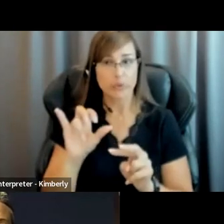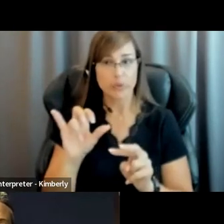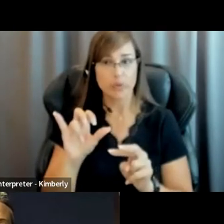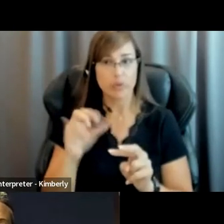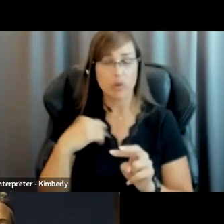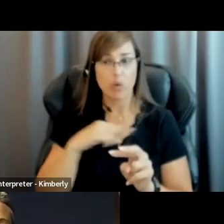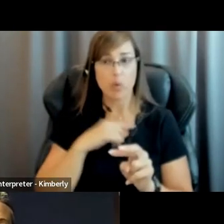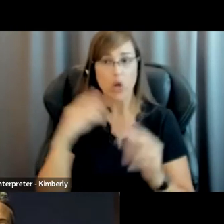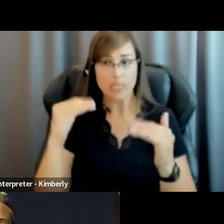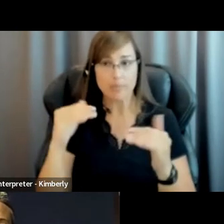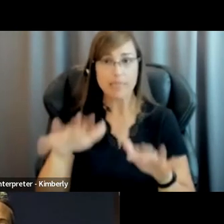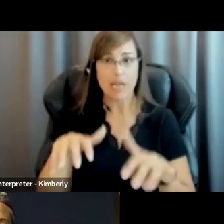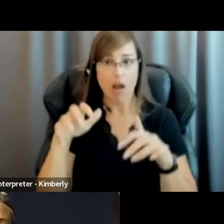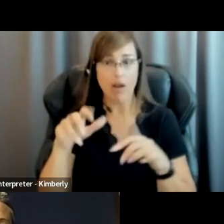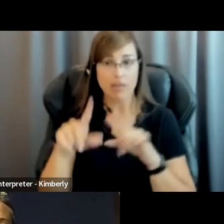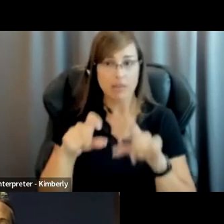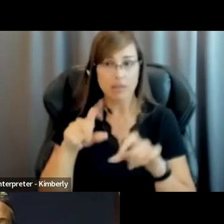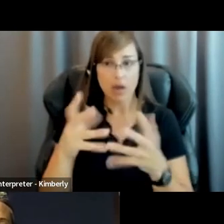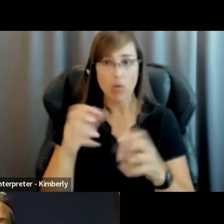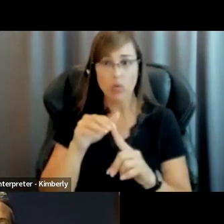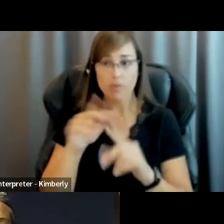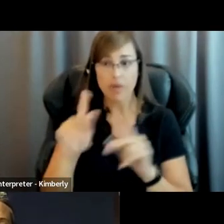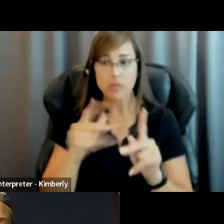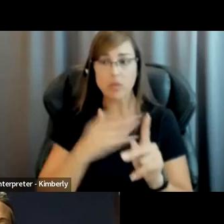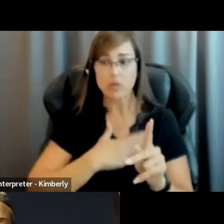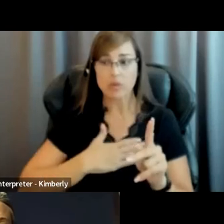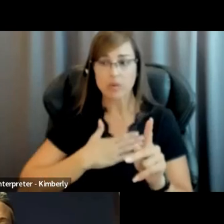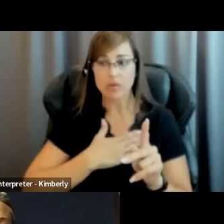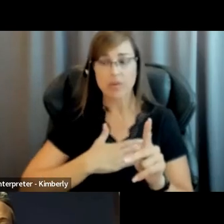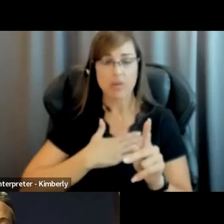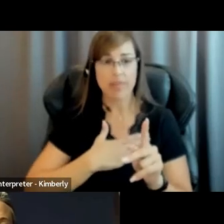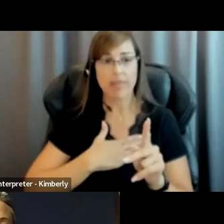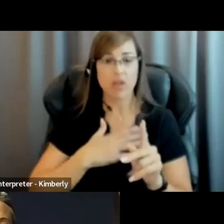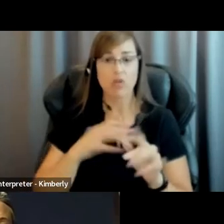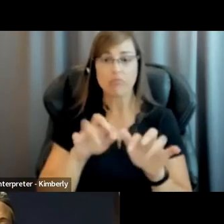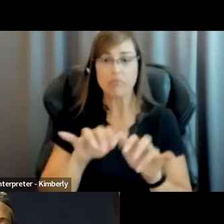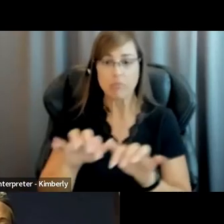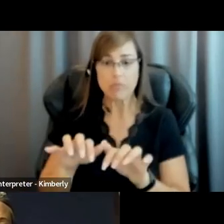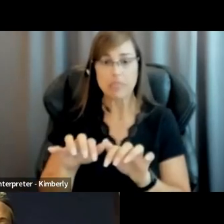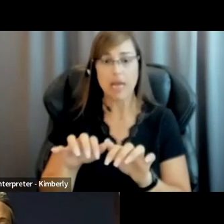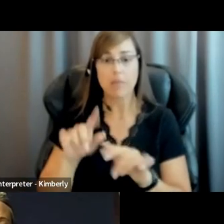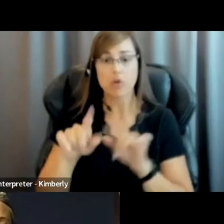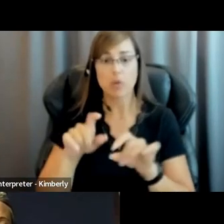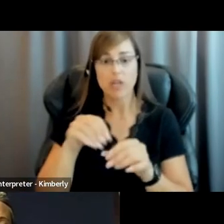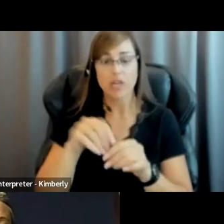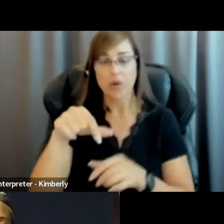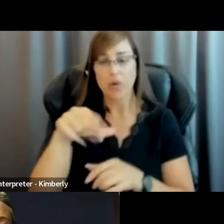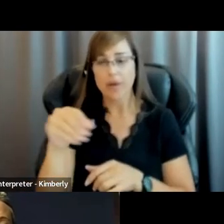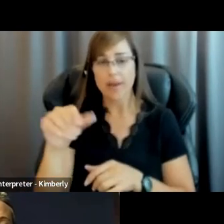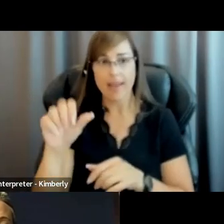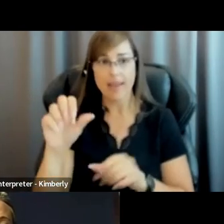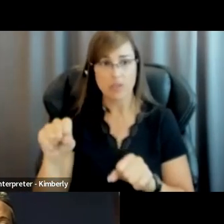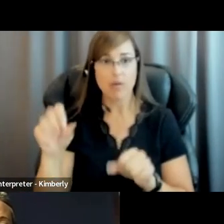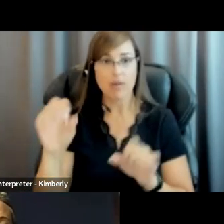We're accepting audience questions. I want to remind people, so please put your questions in the Q&A so that Professor Tyler can help address your questions.